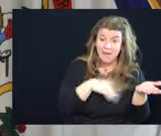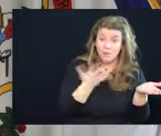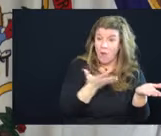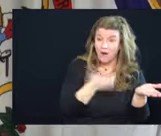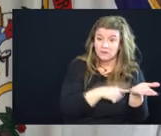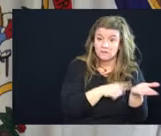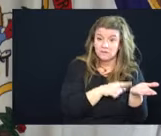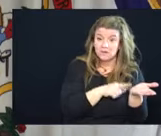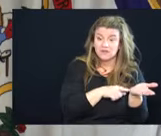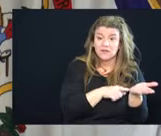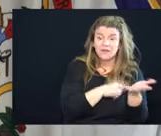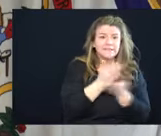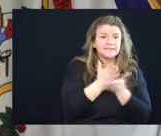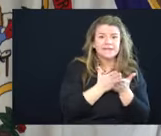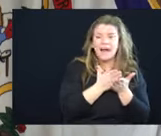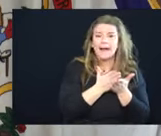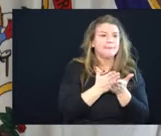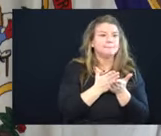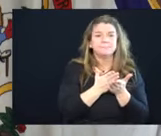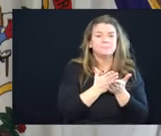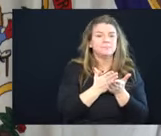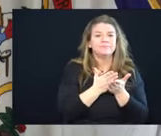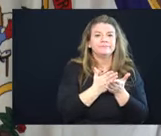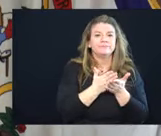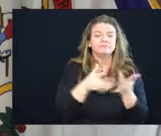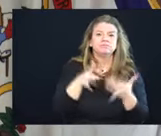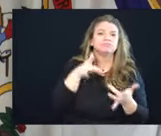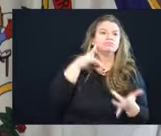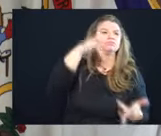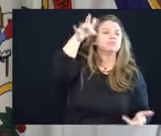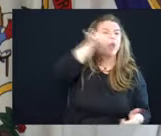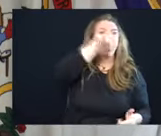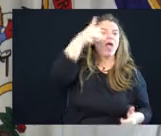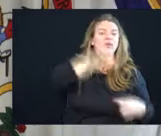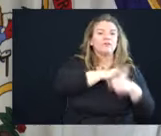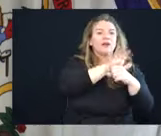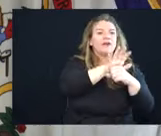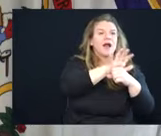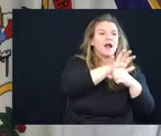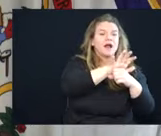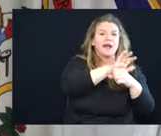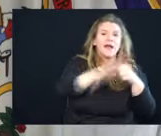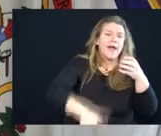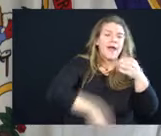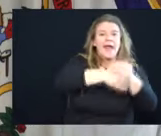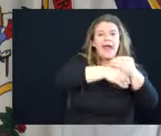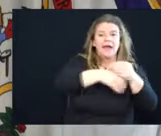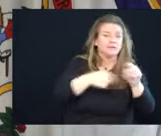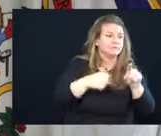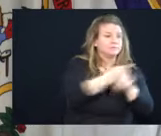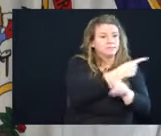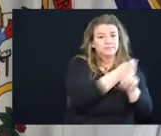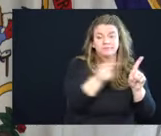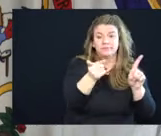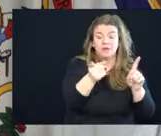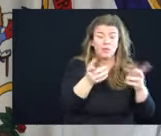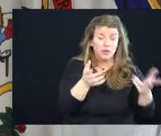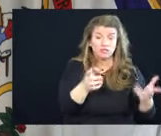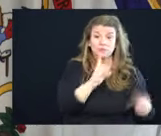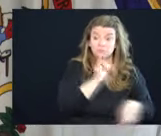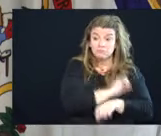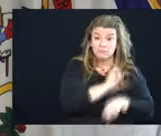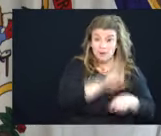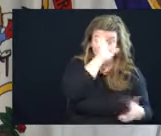some spinoff of variant to this virus, which we absolutely believe